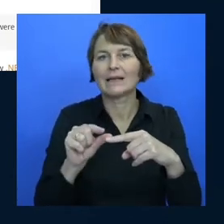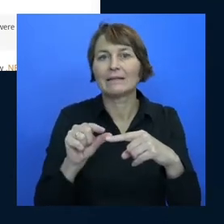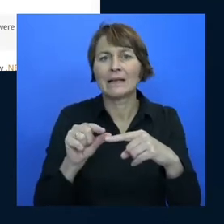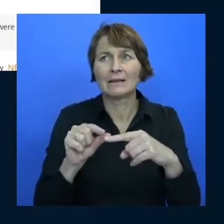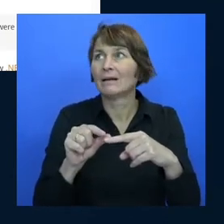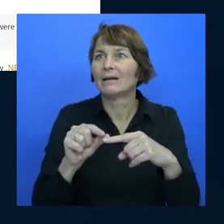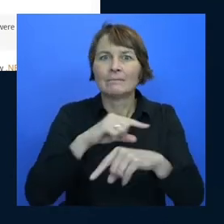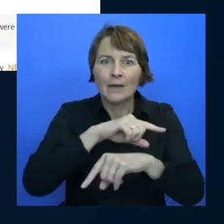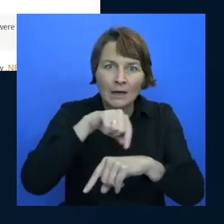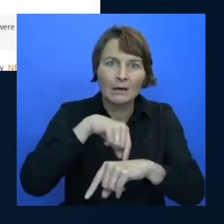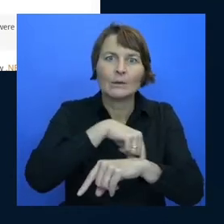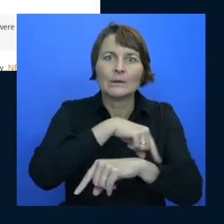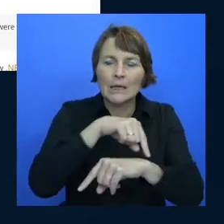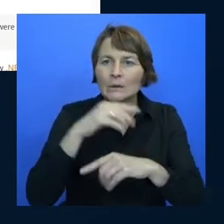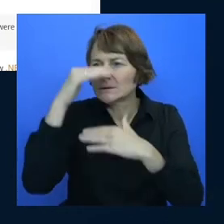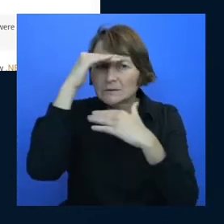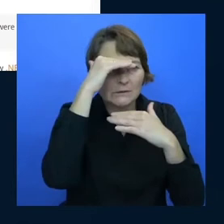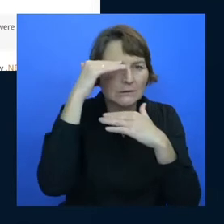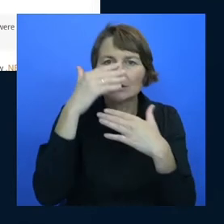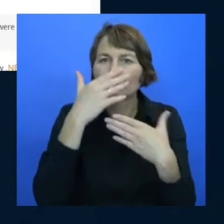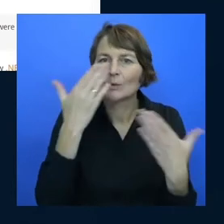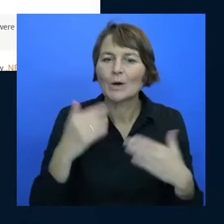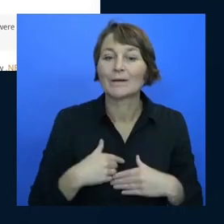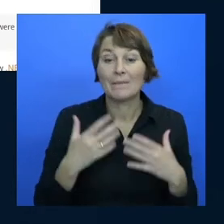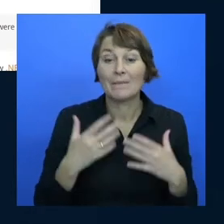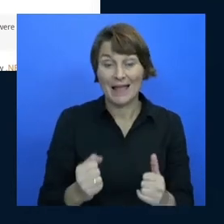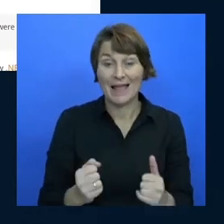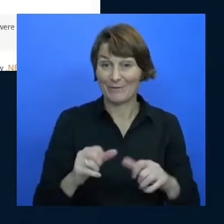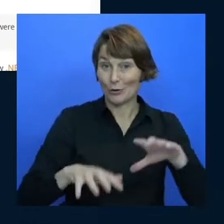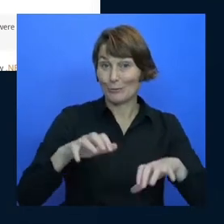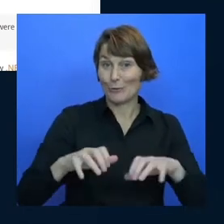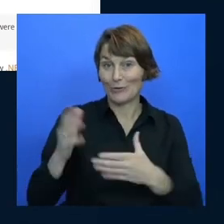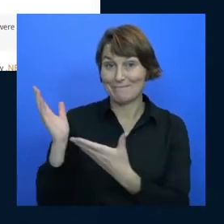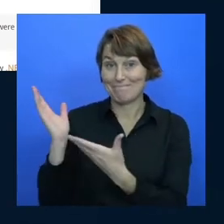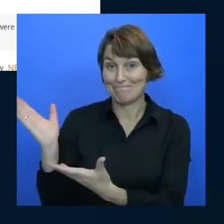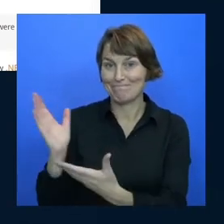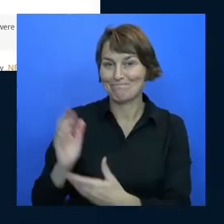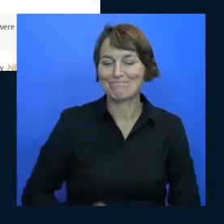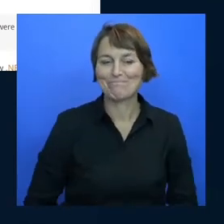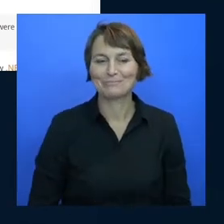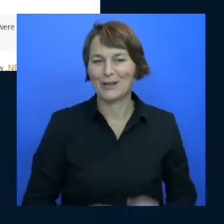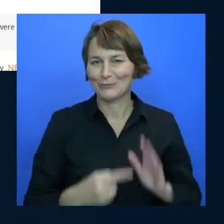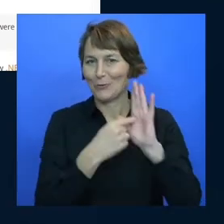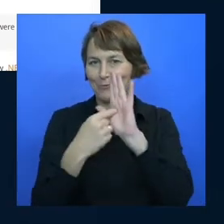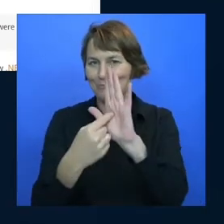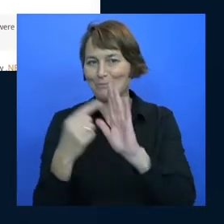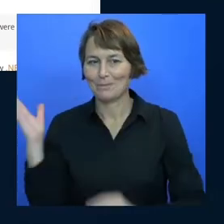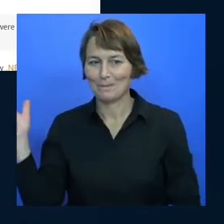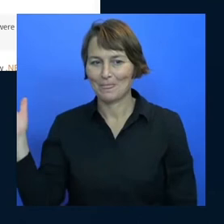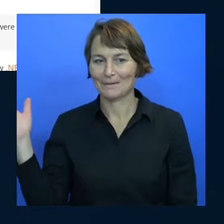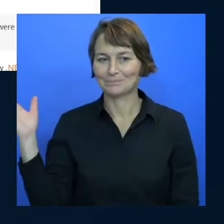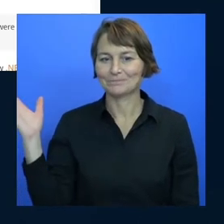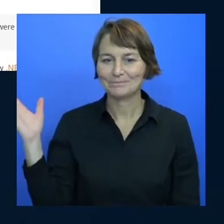i've got a uh i've got this raspberry pi here bring it over here this is my